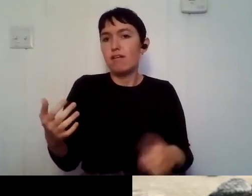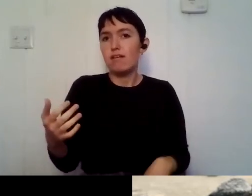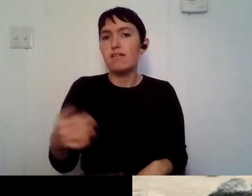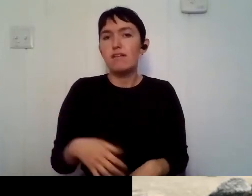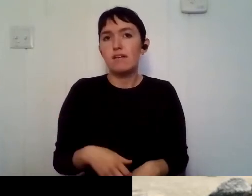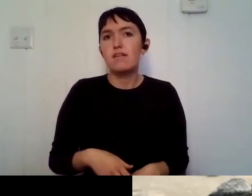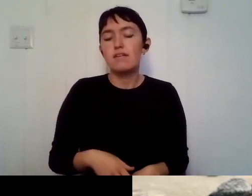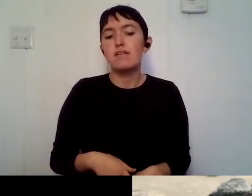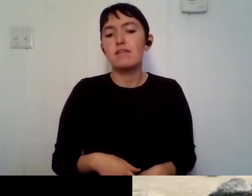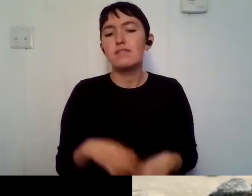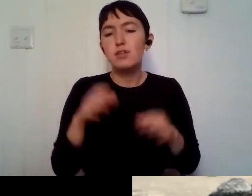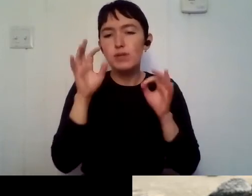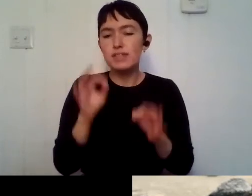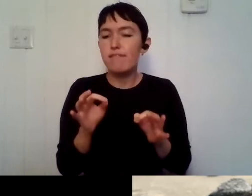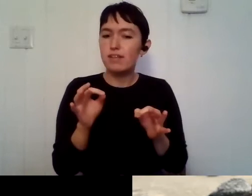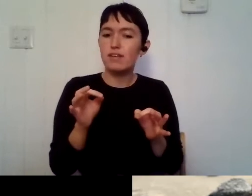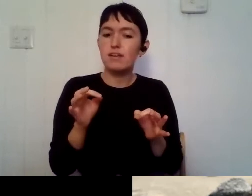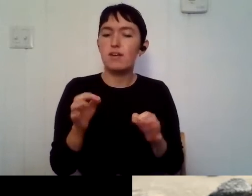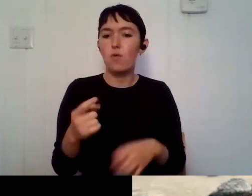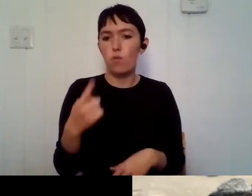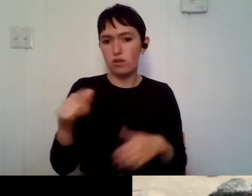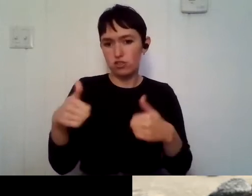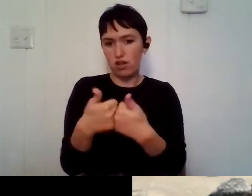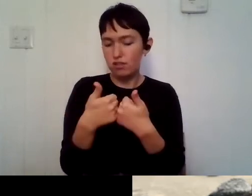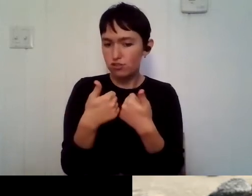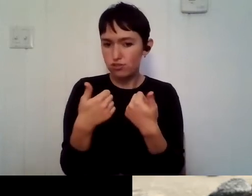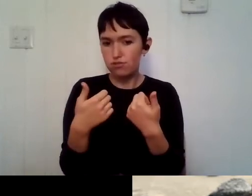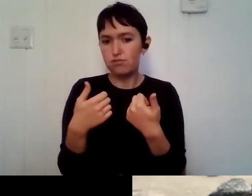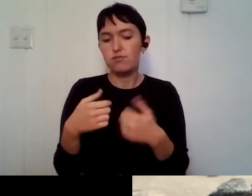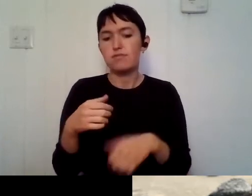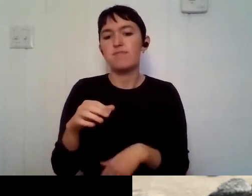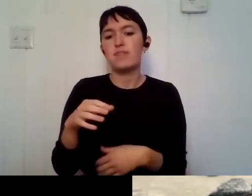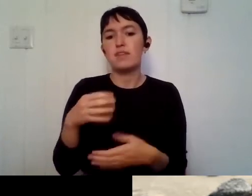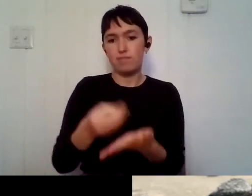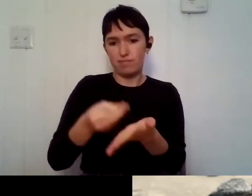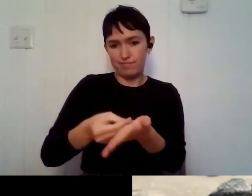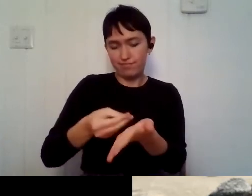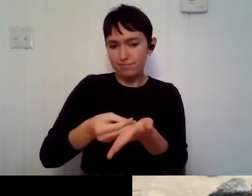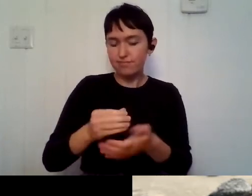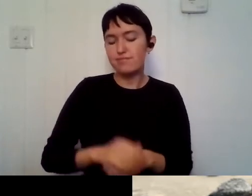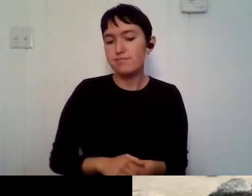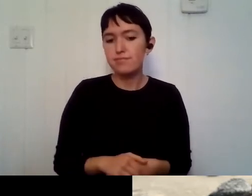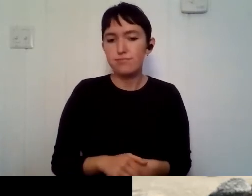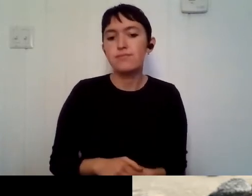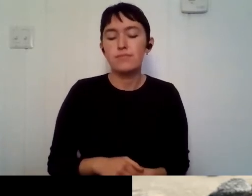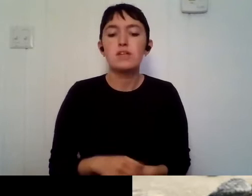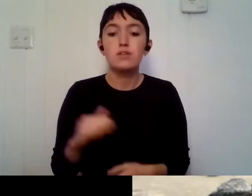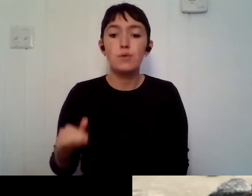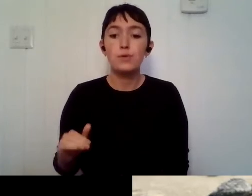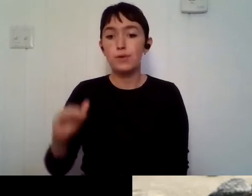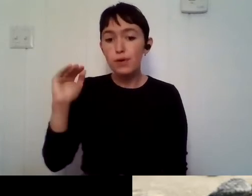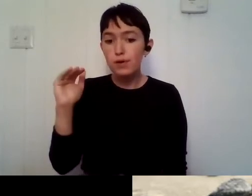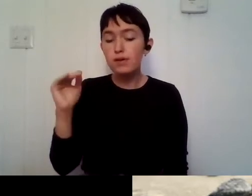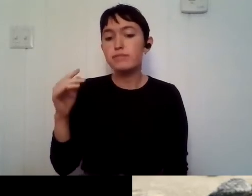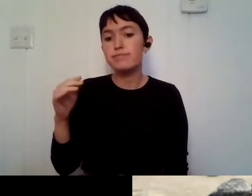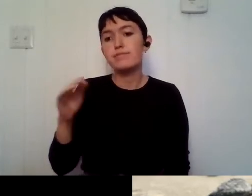like some, one obstacle is definitely like, um, finances, um, like growing up and, uh, even in